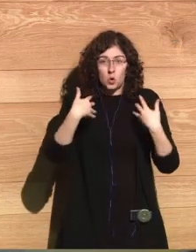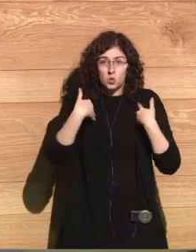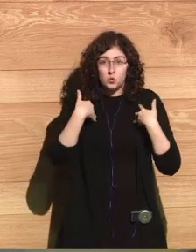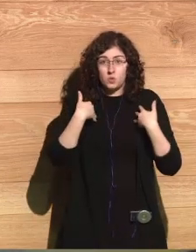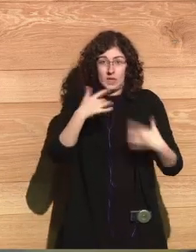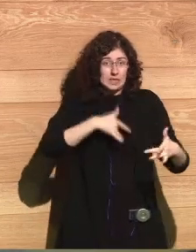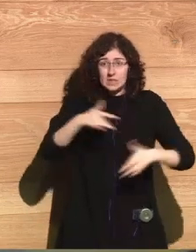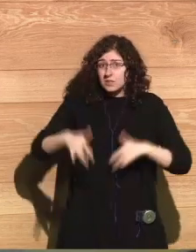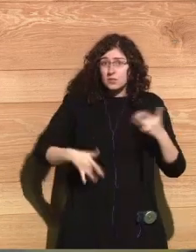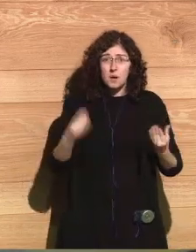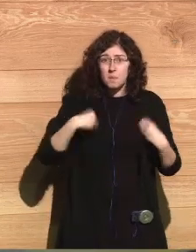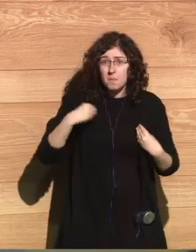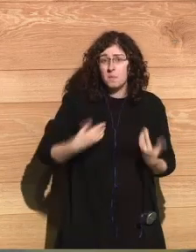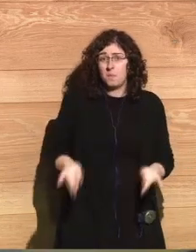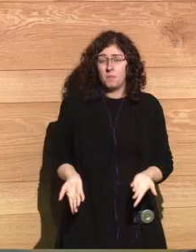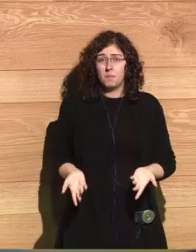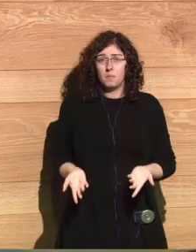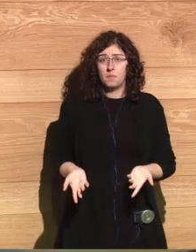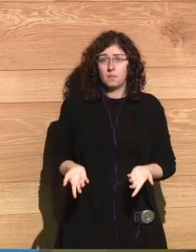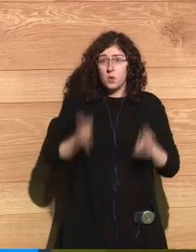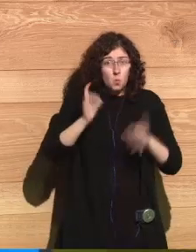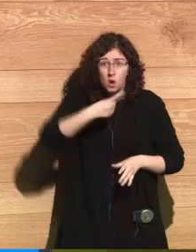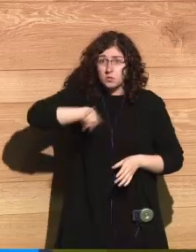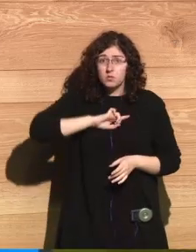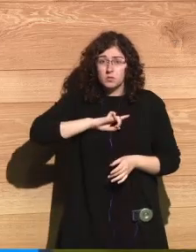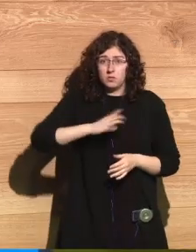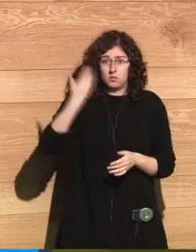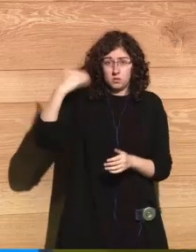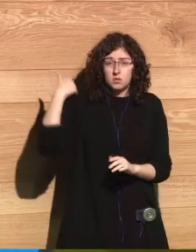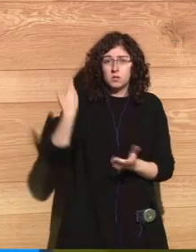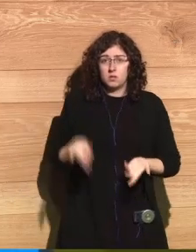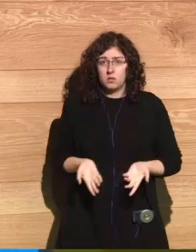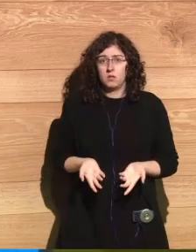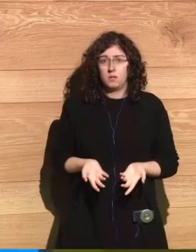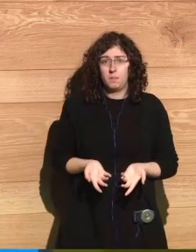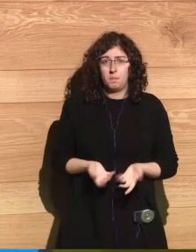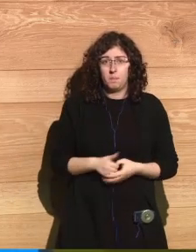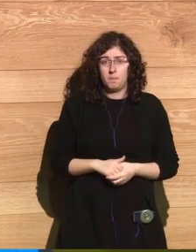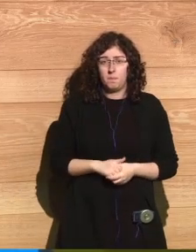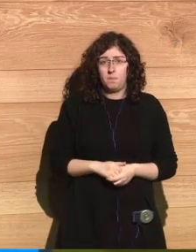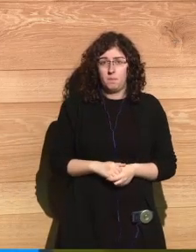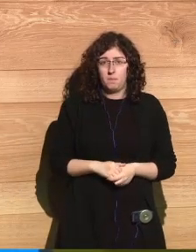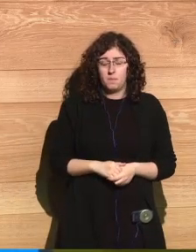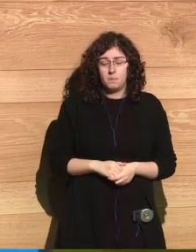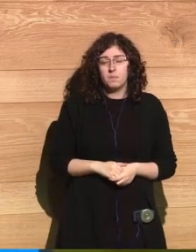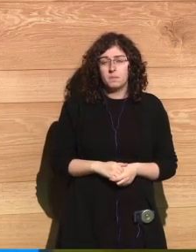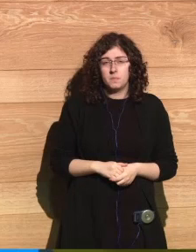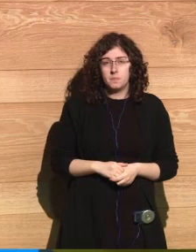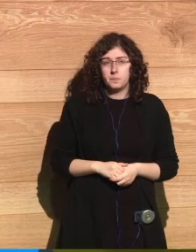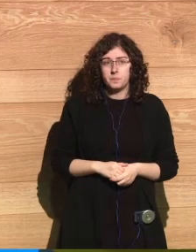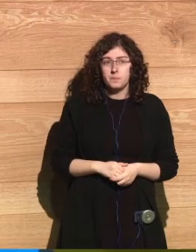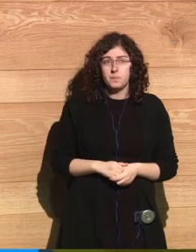they all have experienced. This is a sure sign